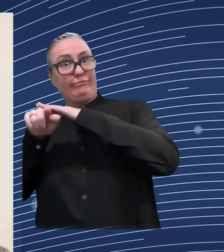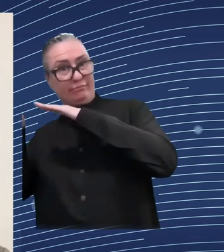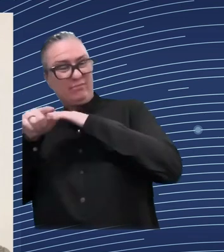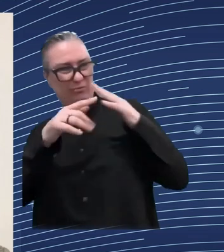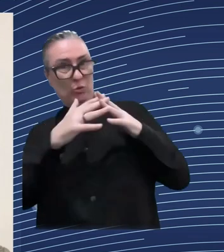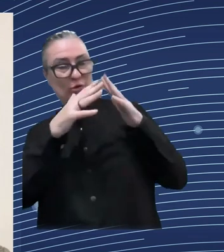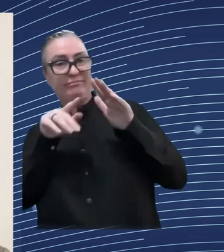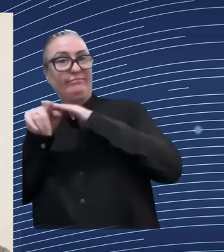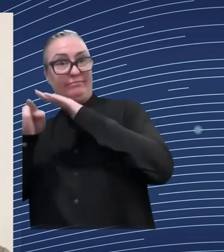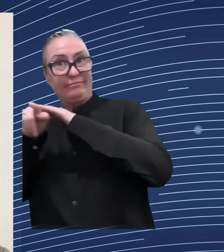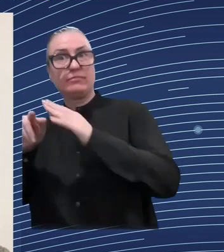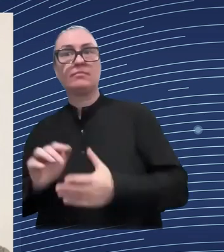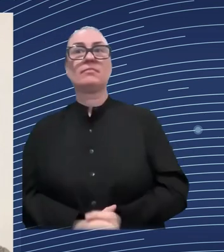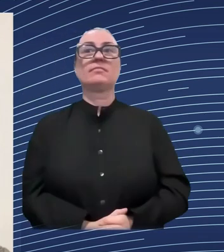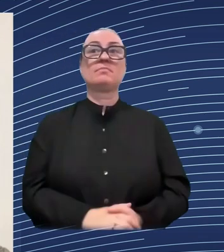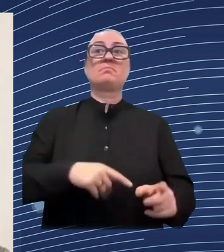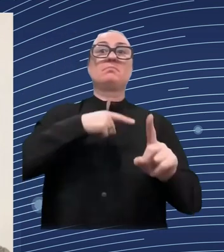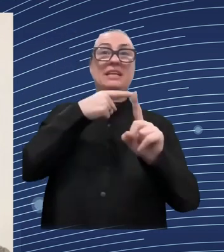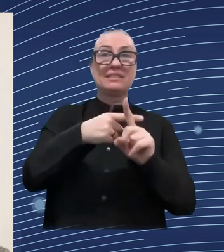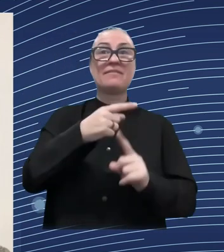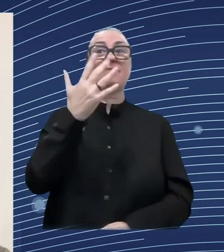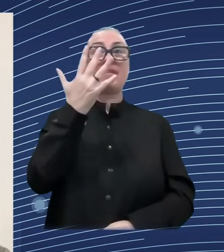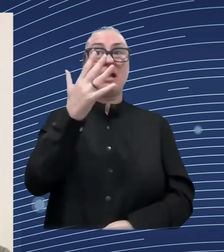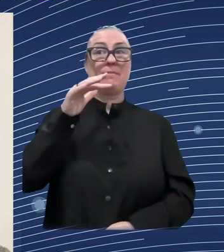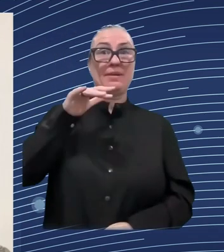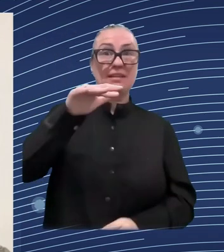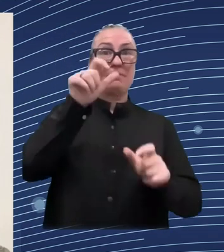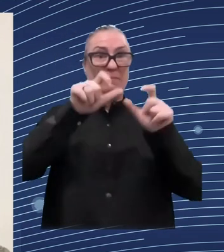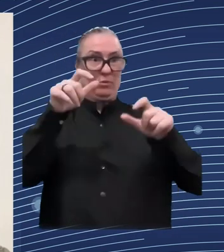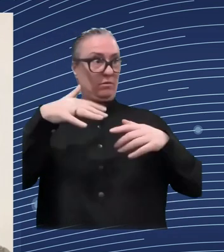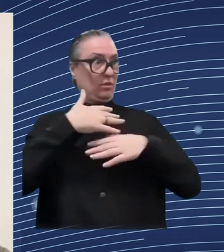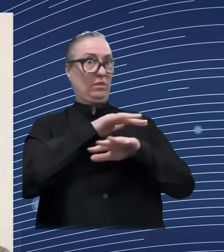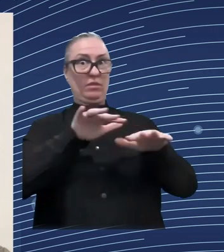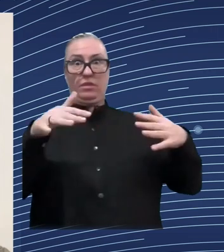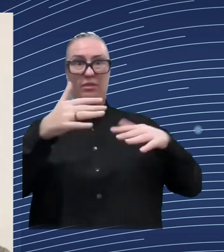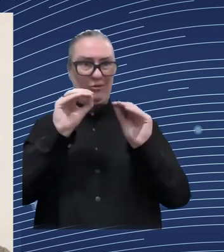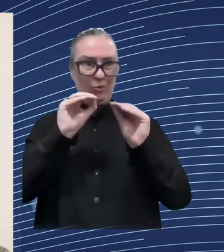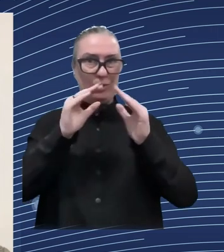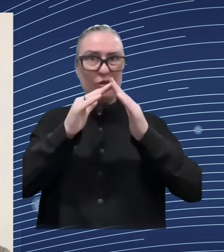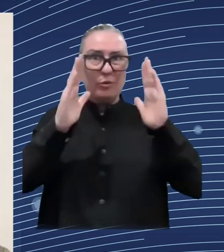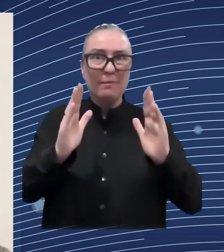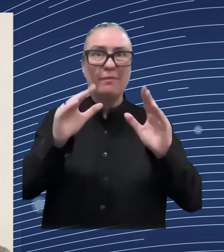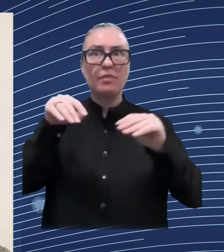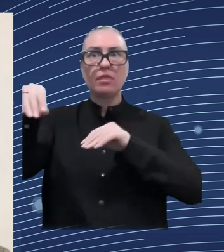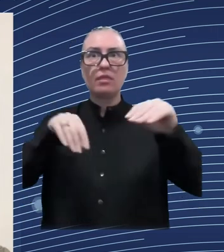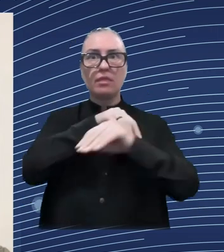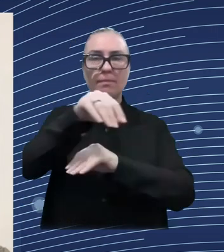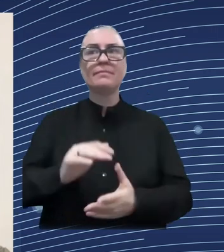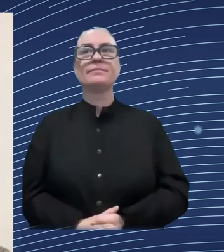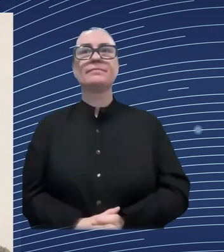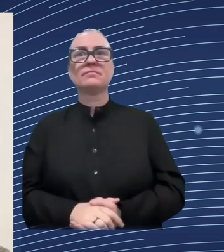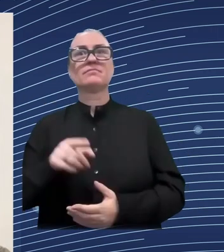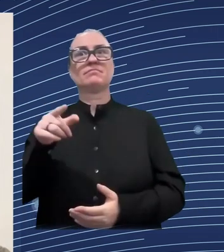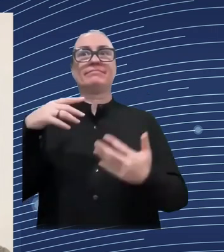major you know they present a major challenge to the private sector in terms of um helping their sectors to continue operating how